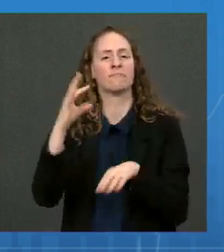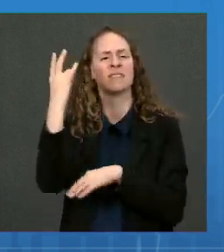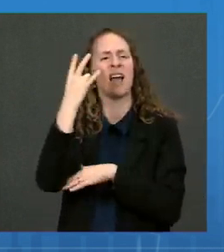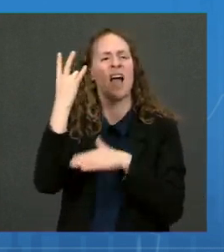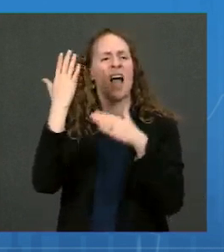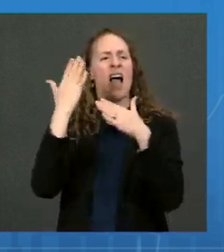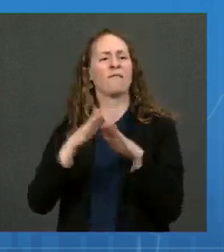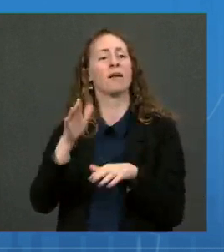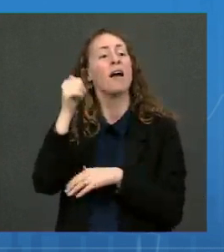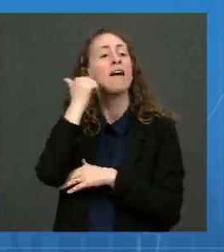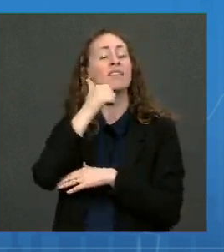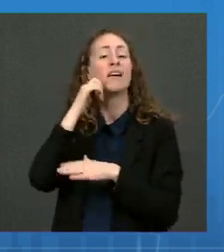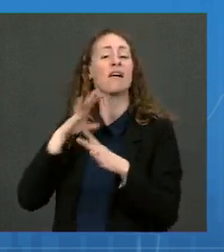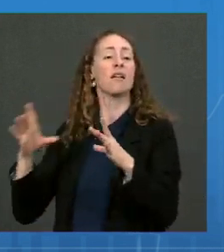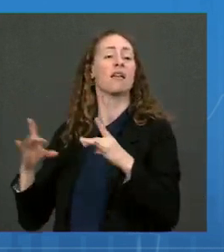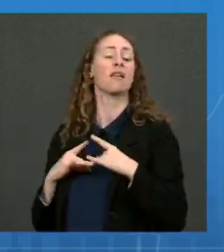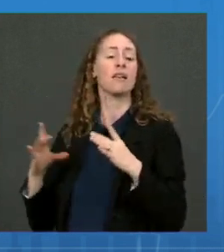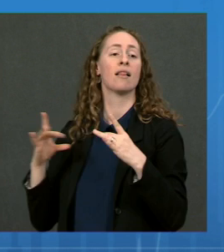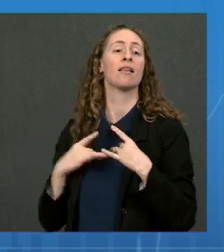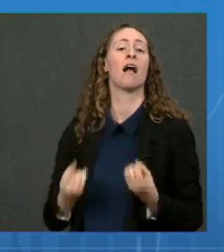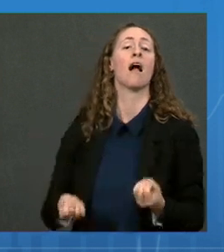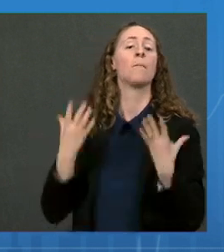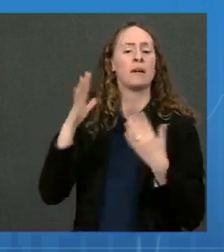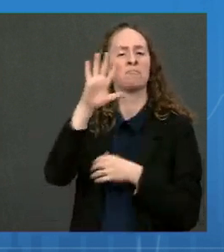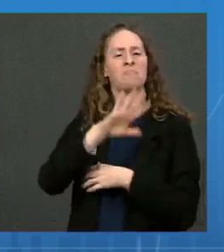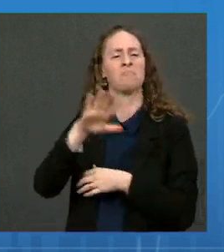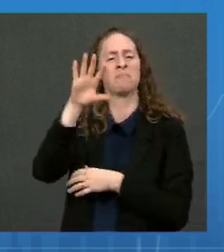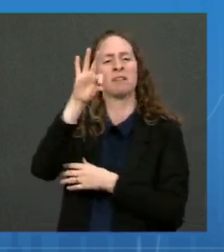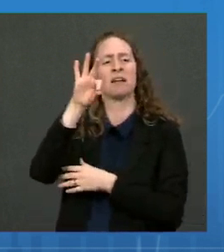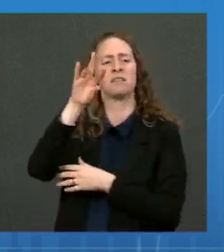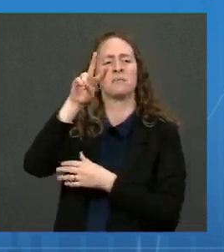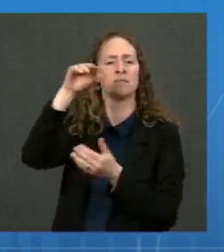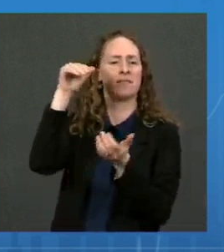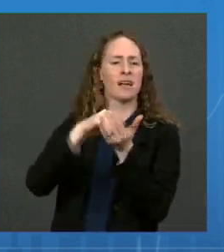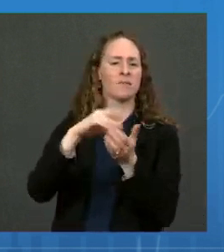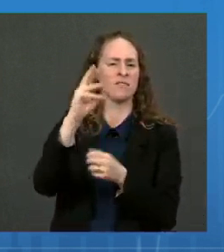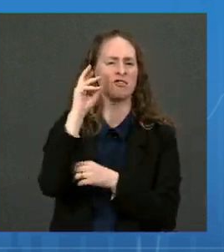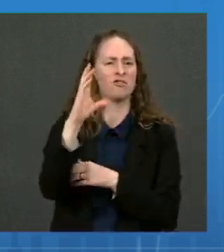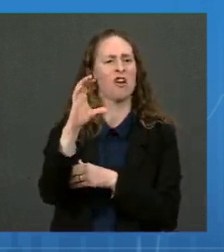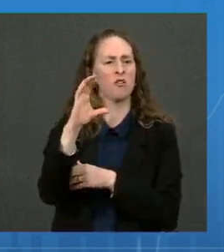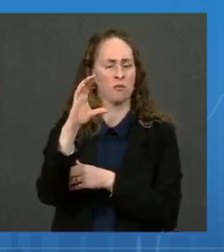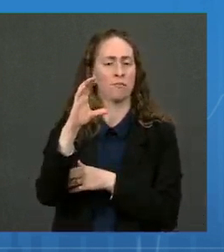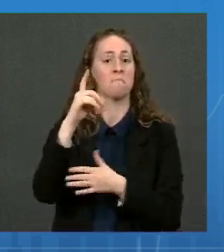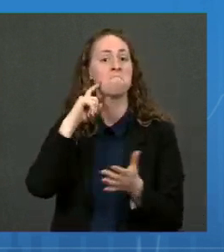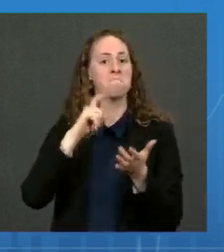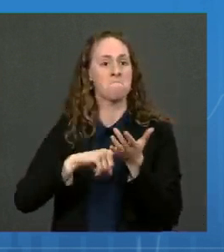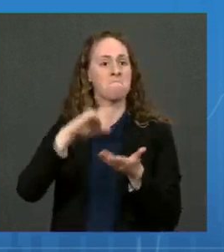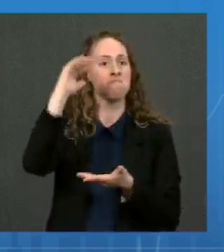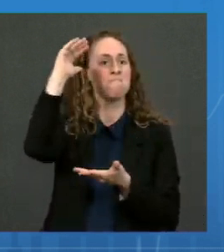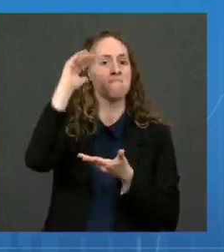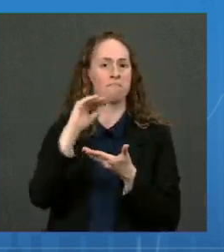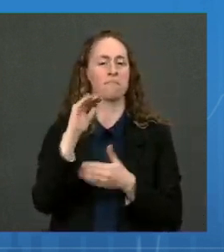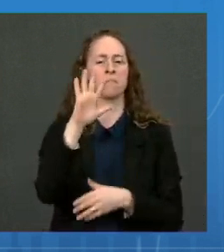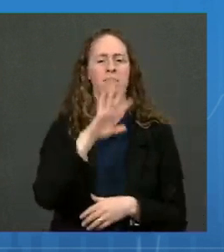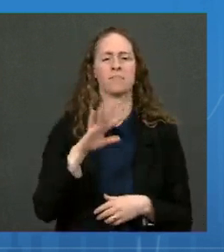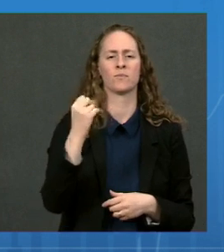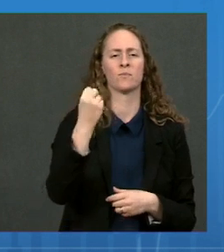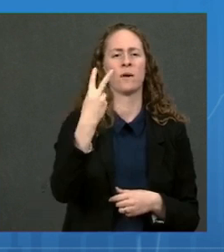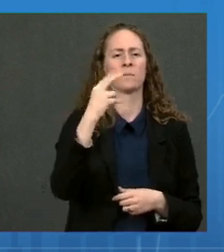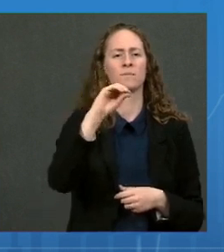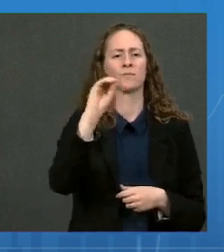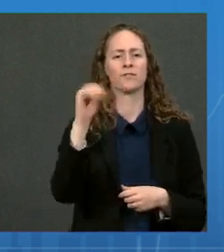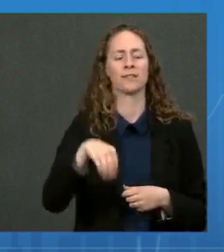of about 92,600 cases per day. Which represents a decrease of about 12% over the previous week.